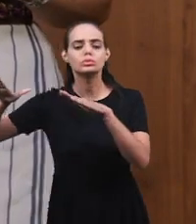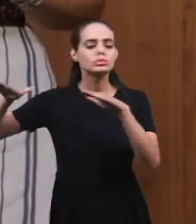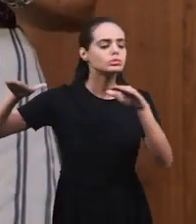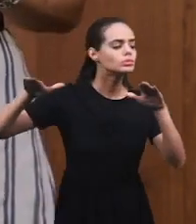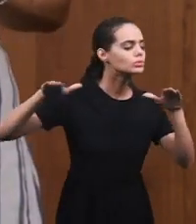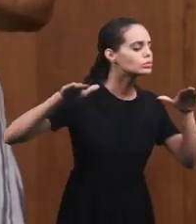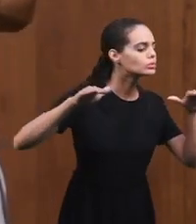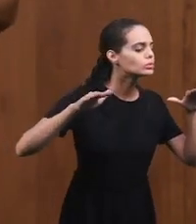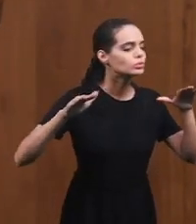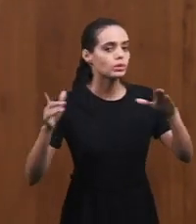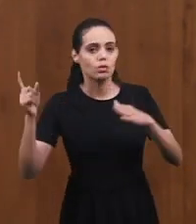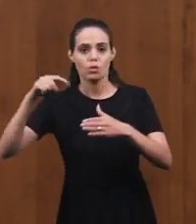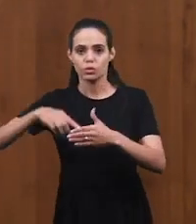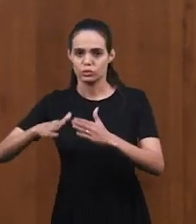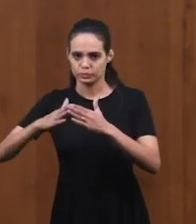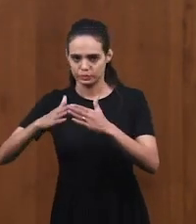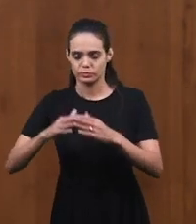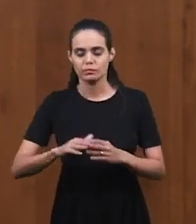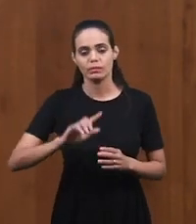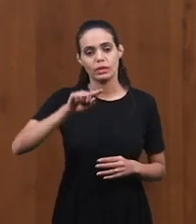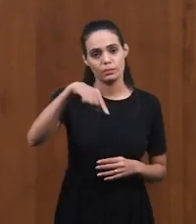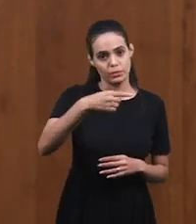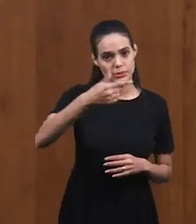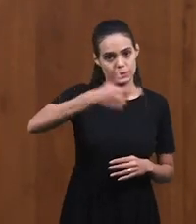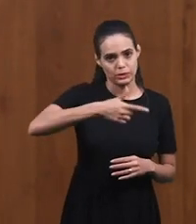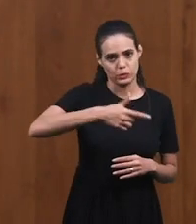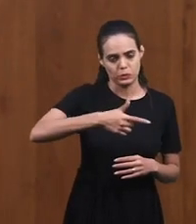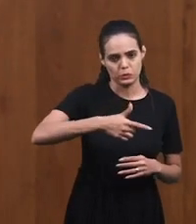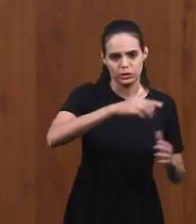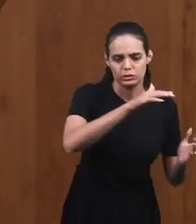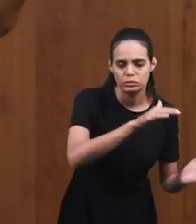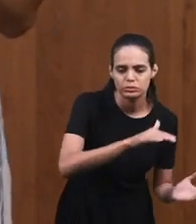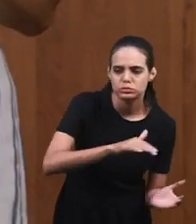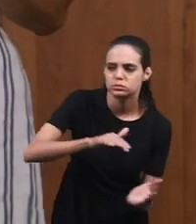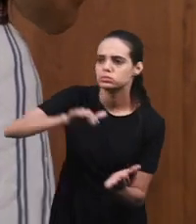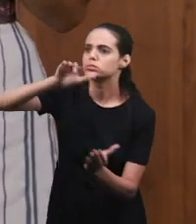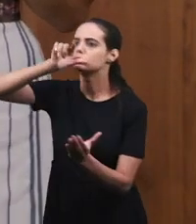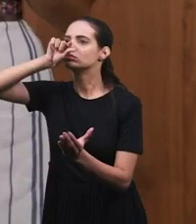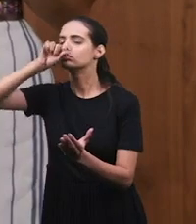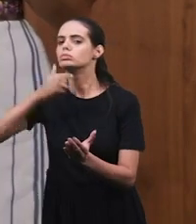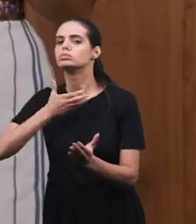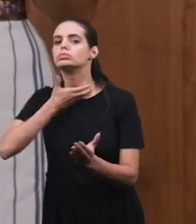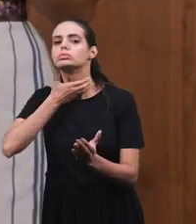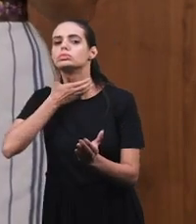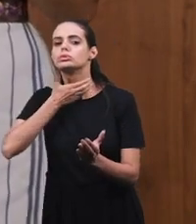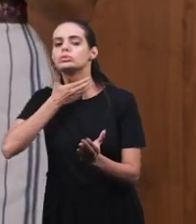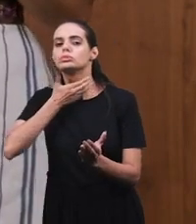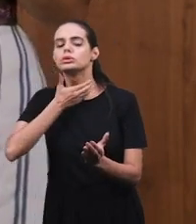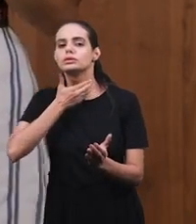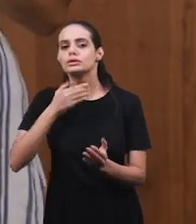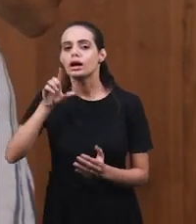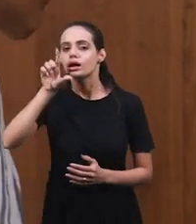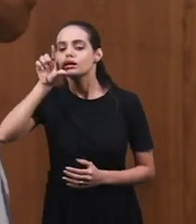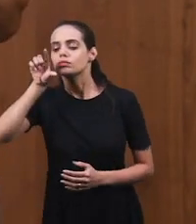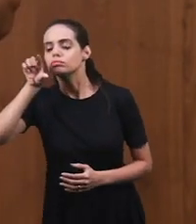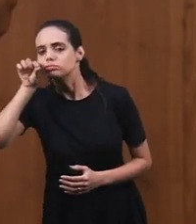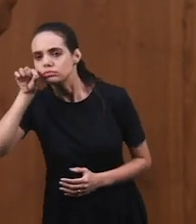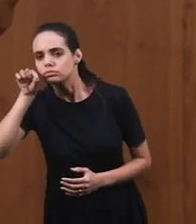She comes back with a little piece of a tree,